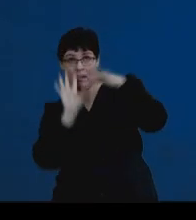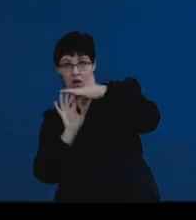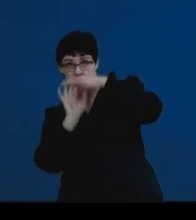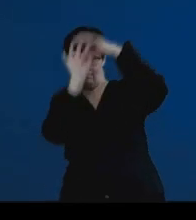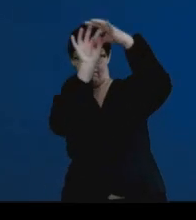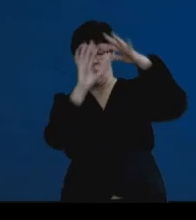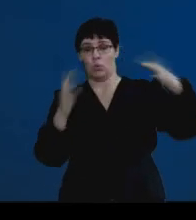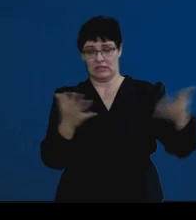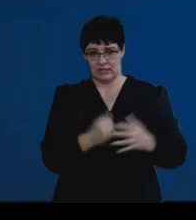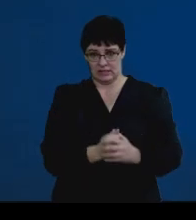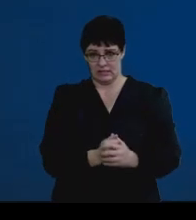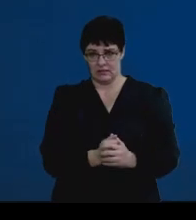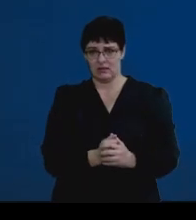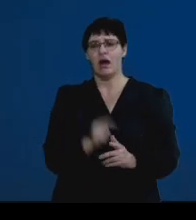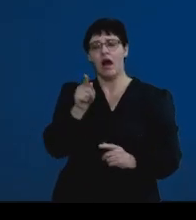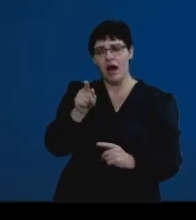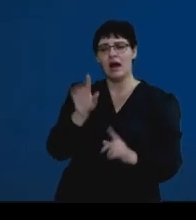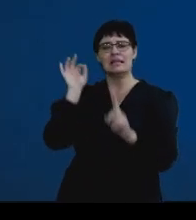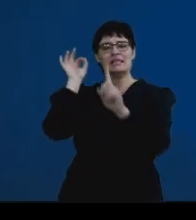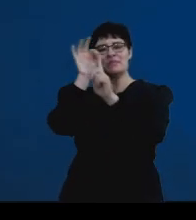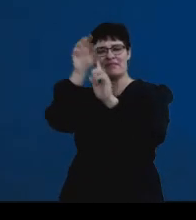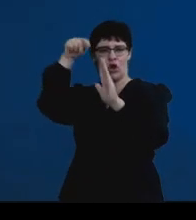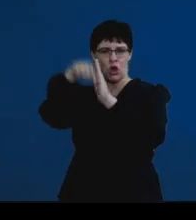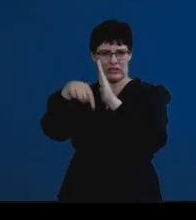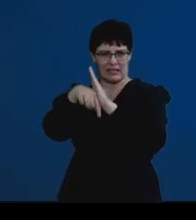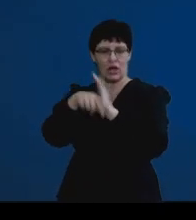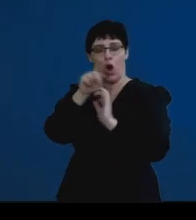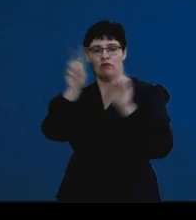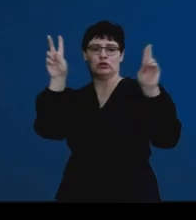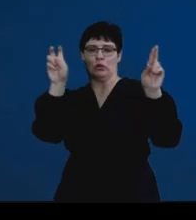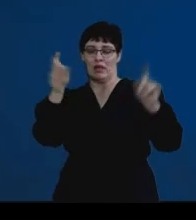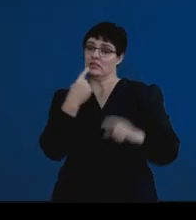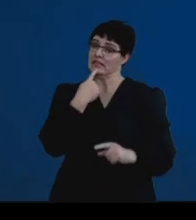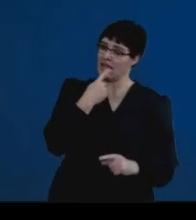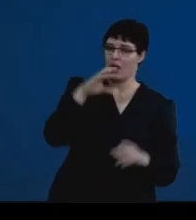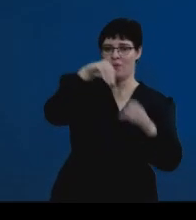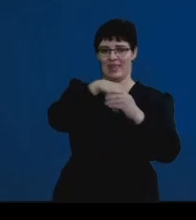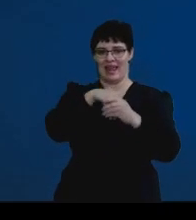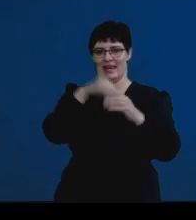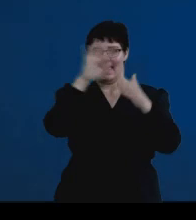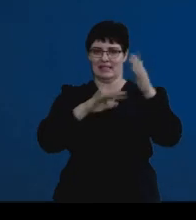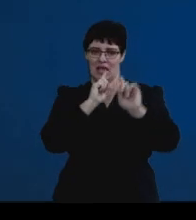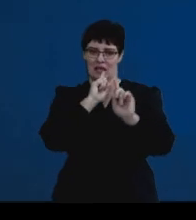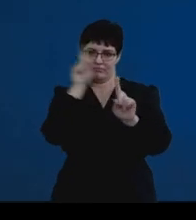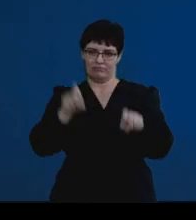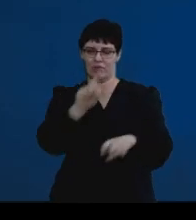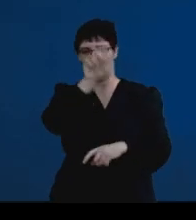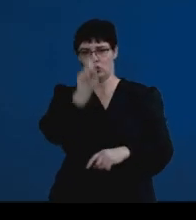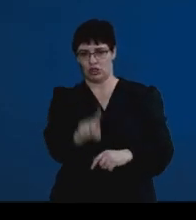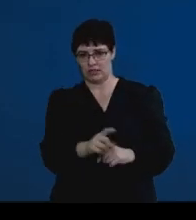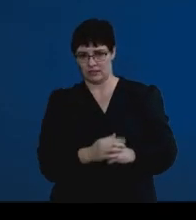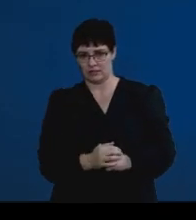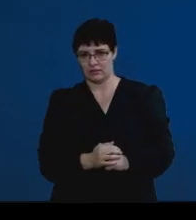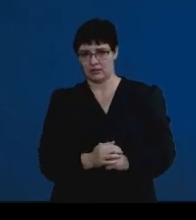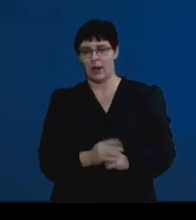Link that to the specific content or topic that's mentioned in the essay question. Have a